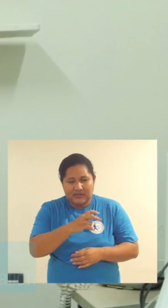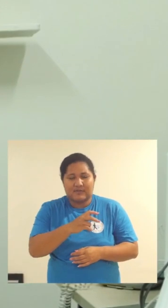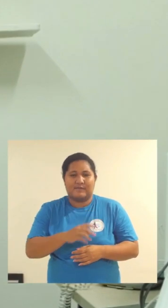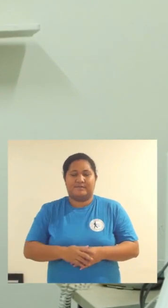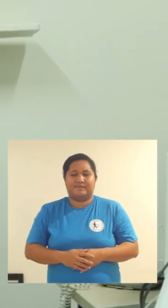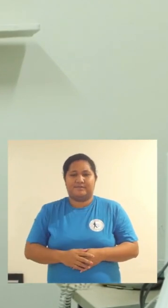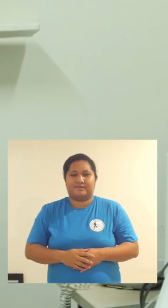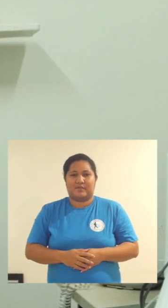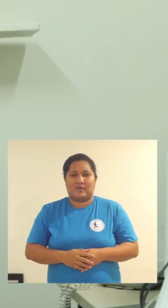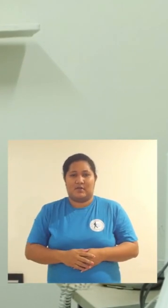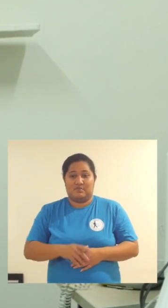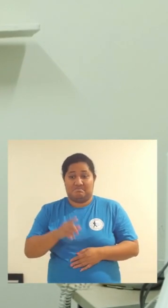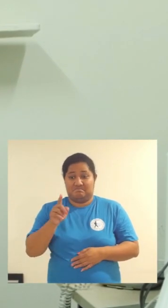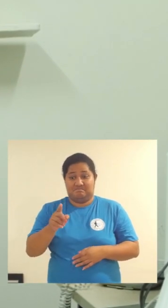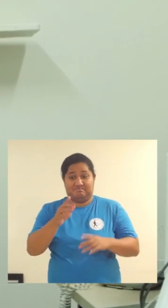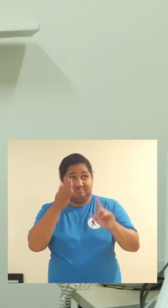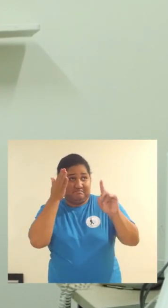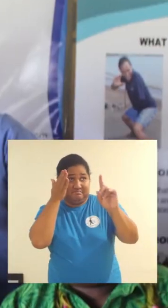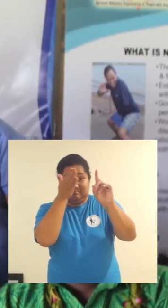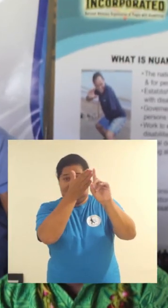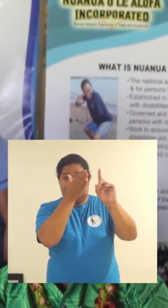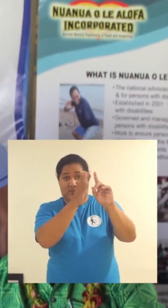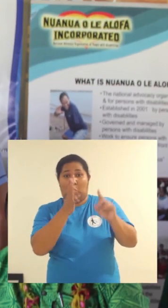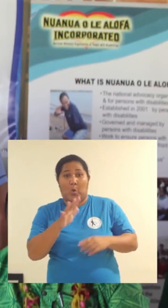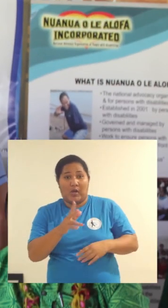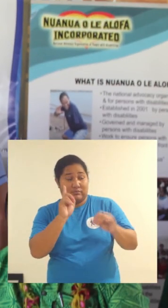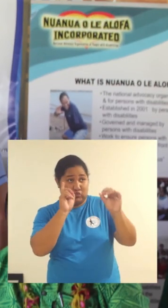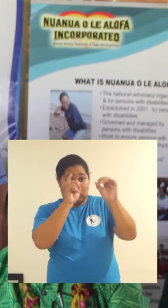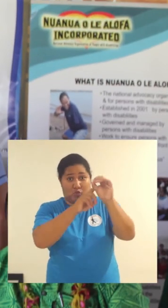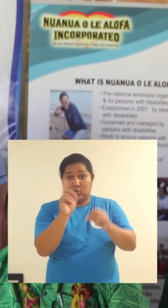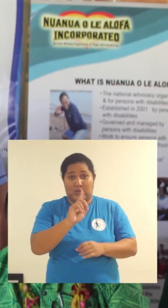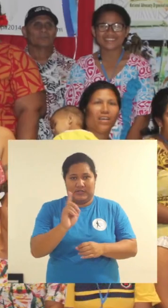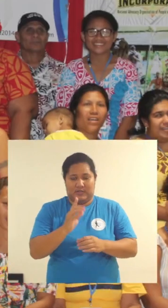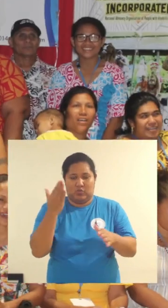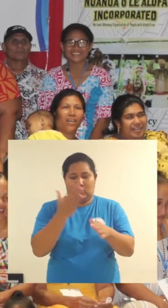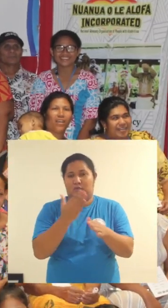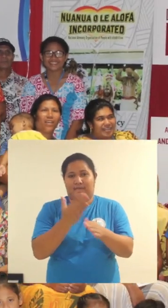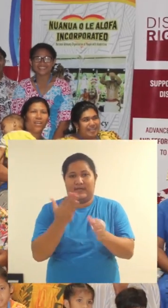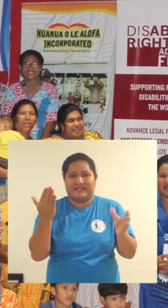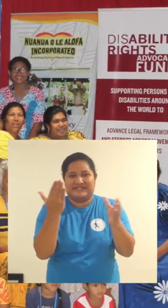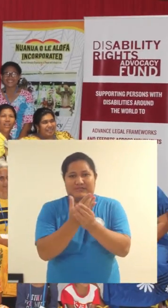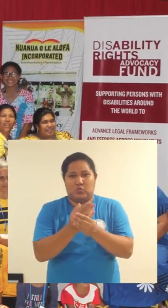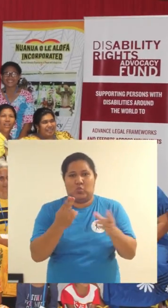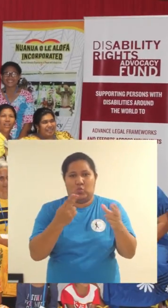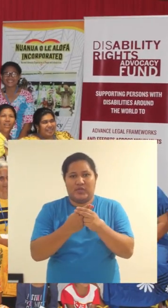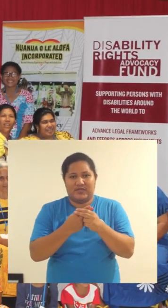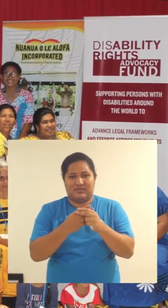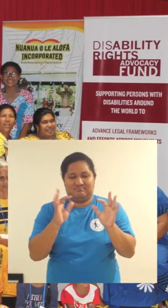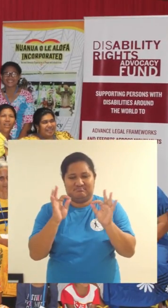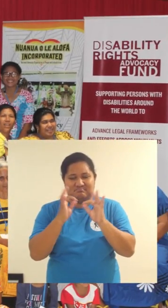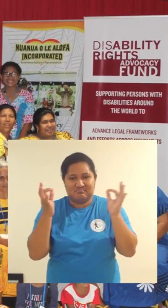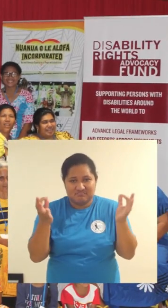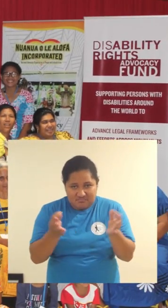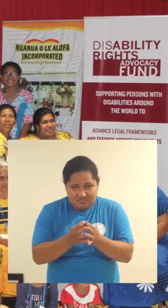no ways we can do They don't work. We don't